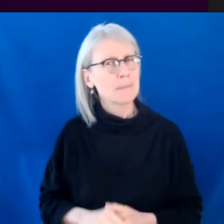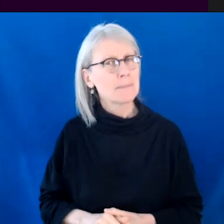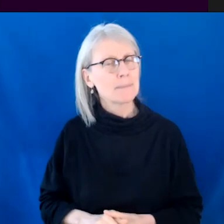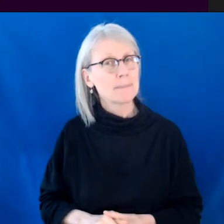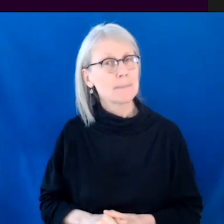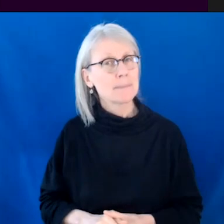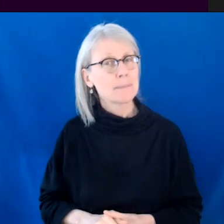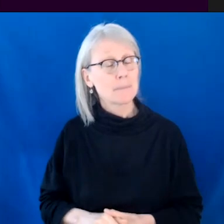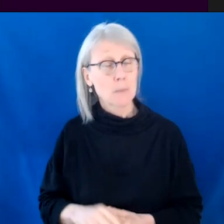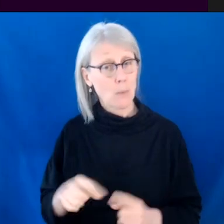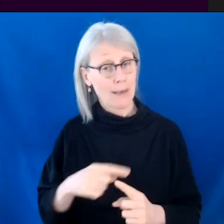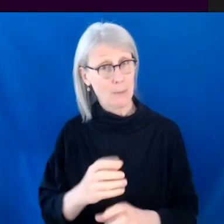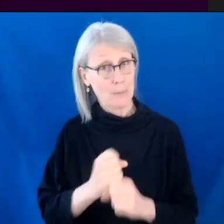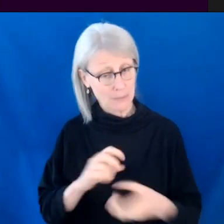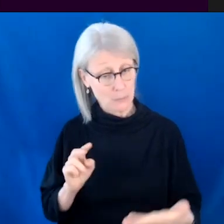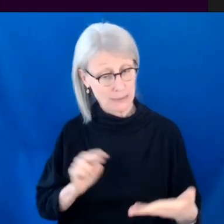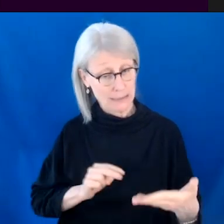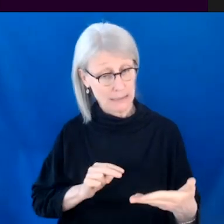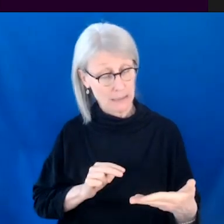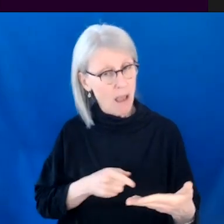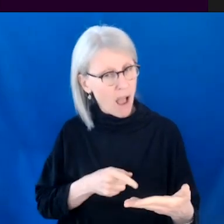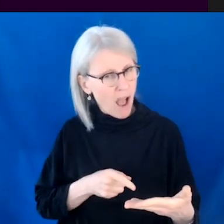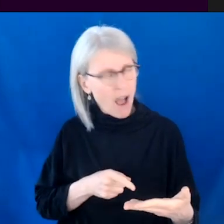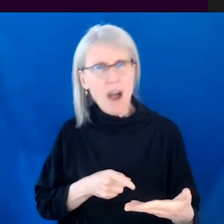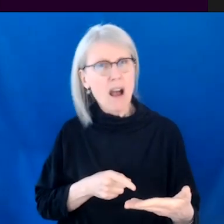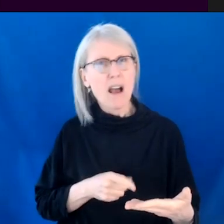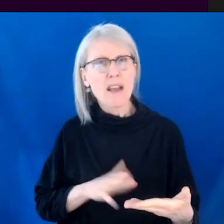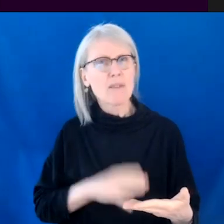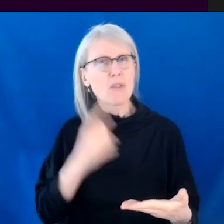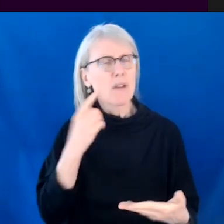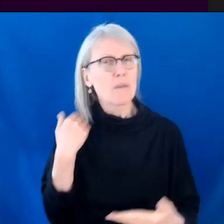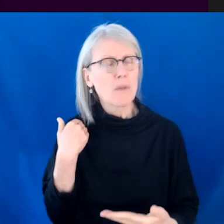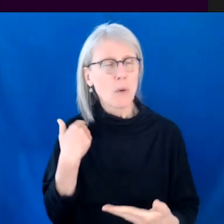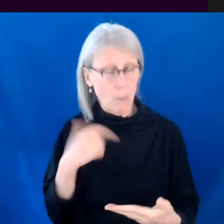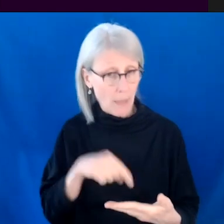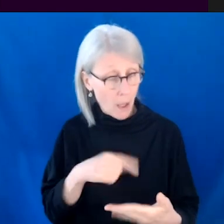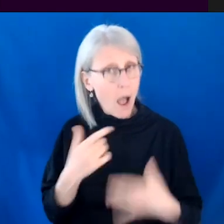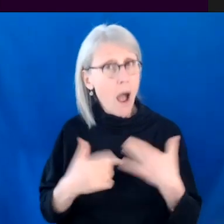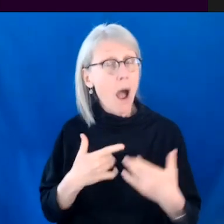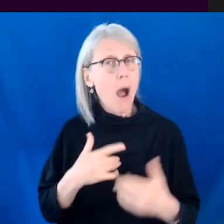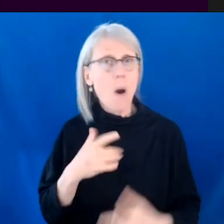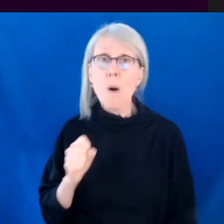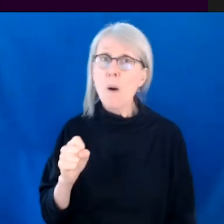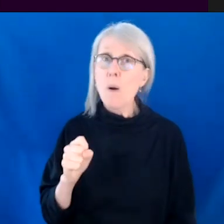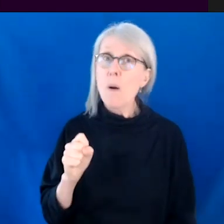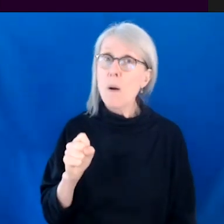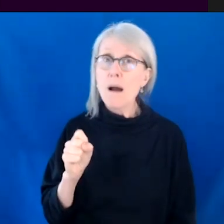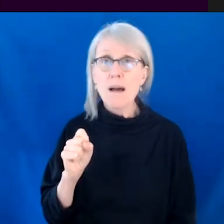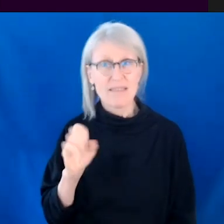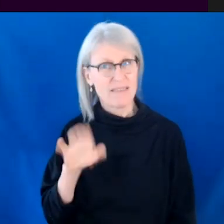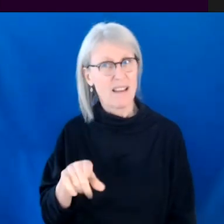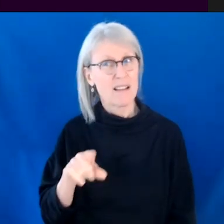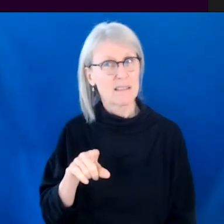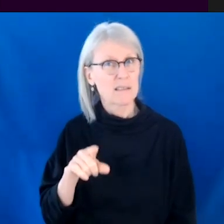it's like, if I read something and I'm like, Oh my God, I never would have thought of that. Then I feel excited because it's like, yeah, I want someone in the room. Who's